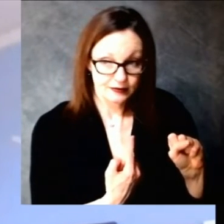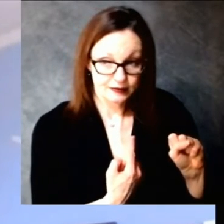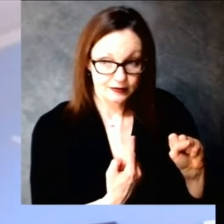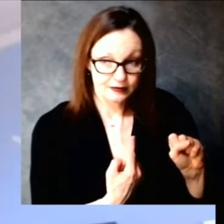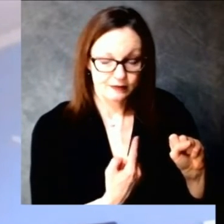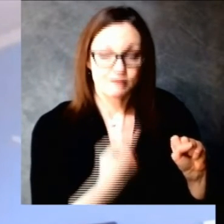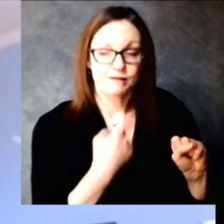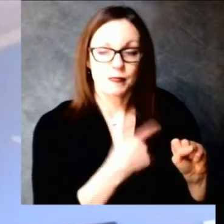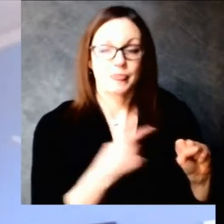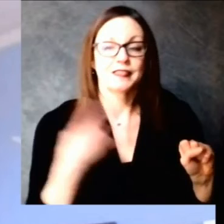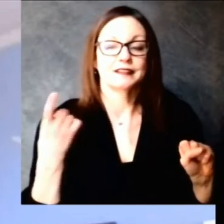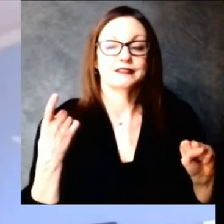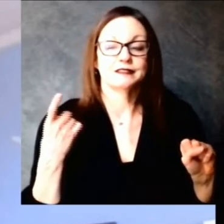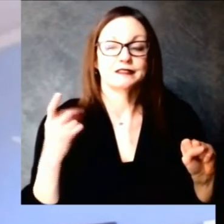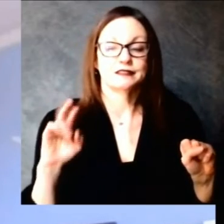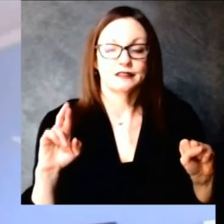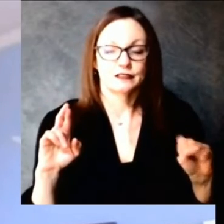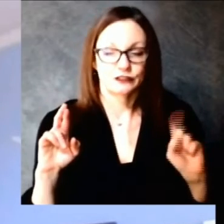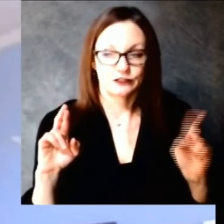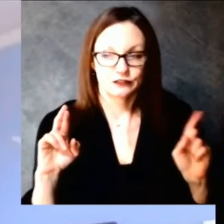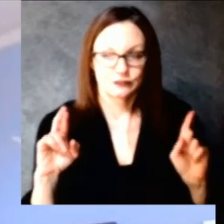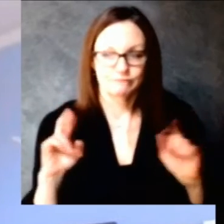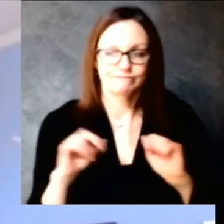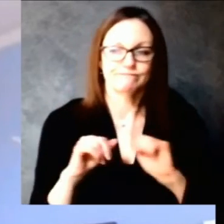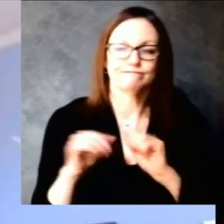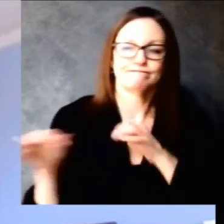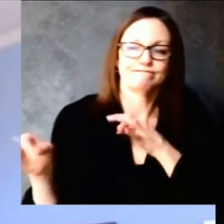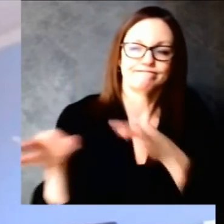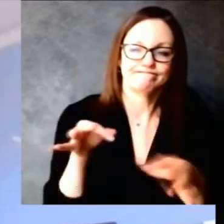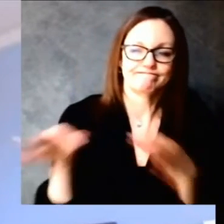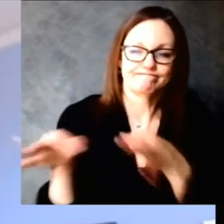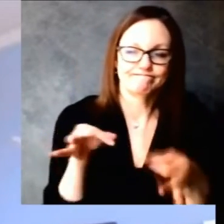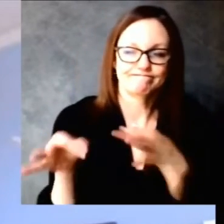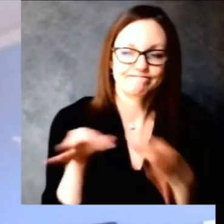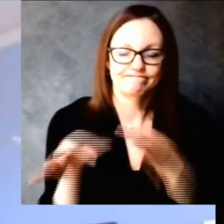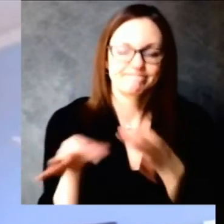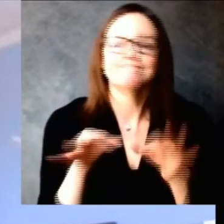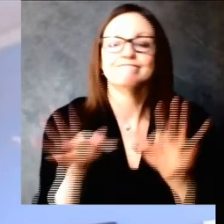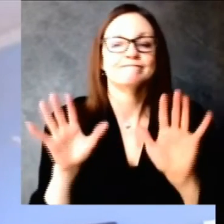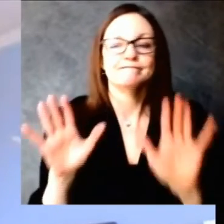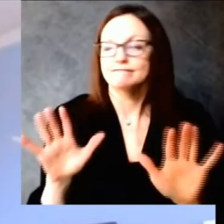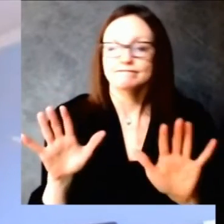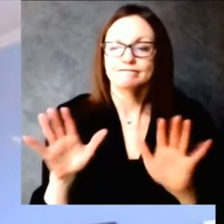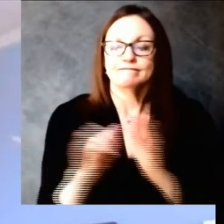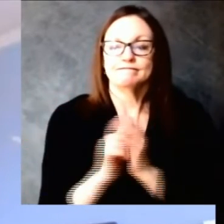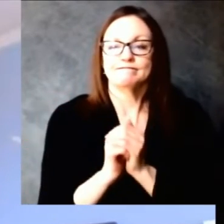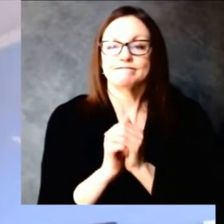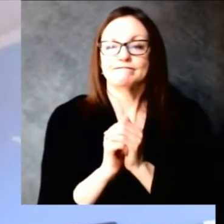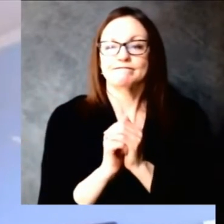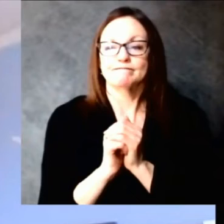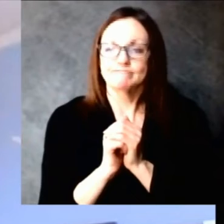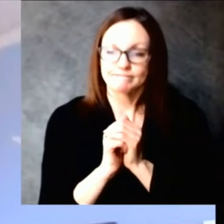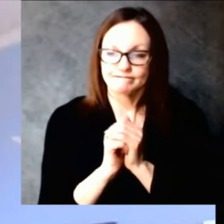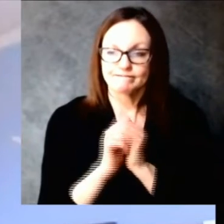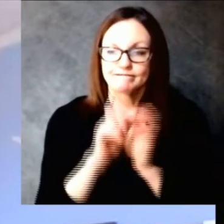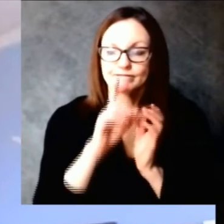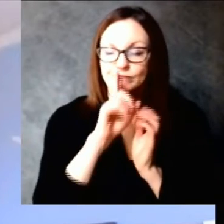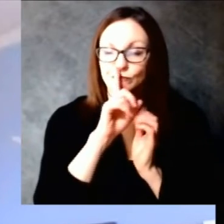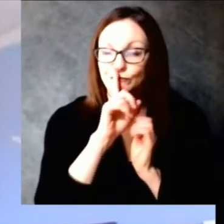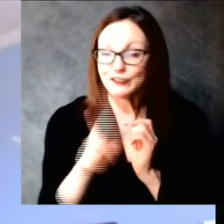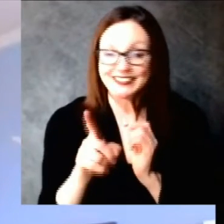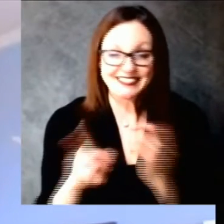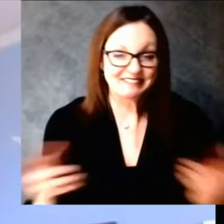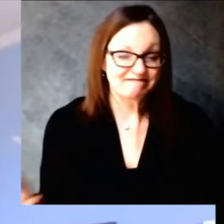because the number of doses is relatively limited so to speak that is allocated towards this program but we do anticipate